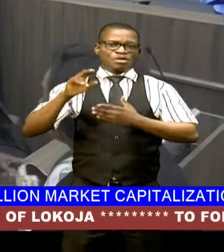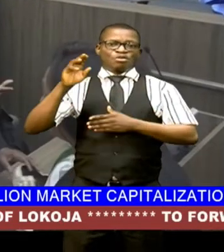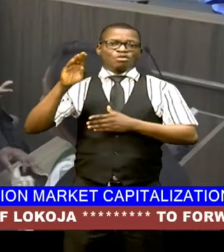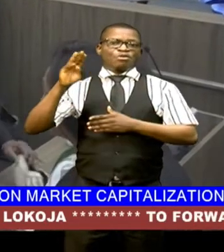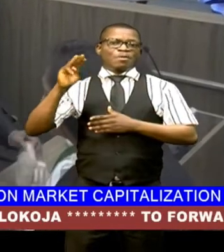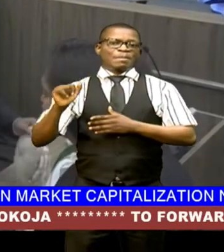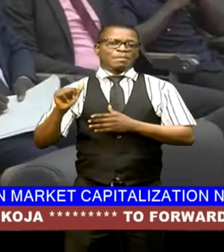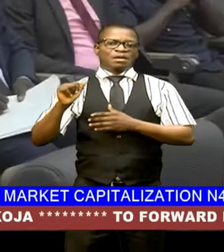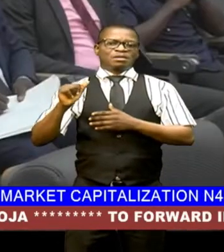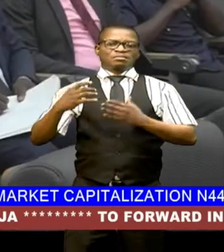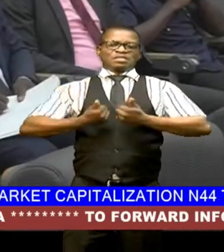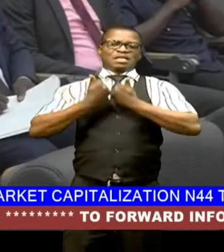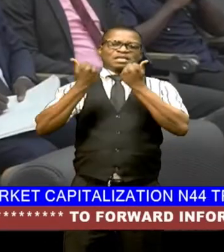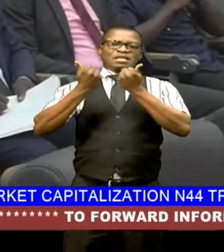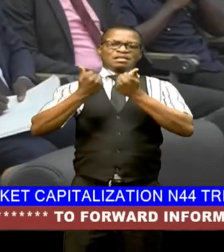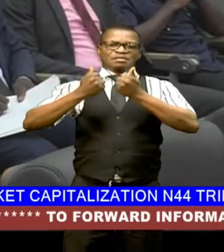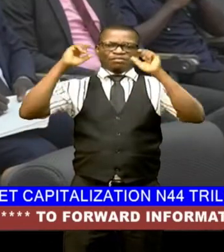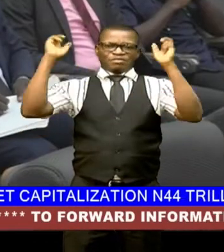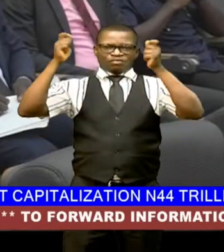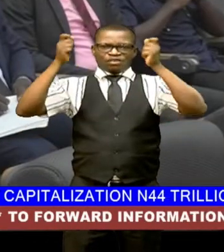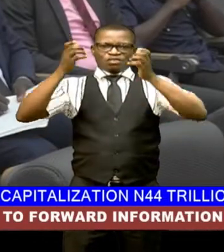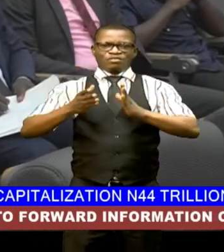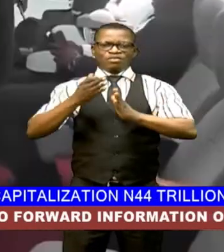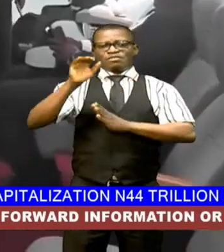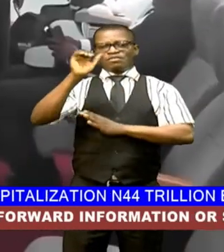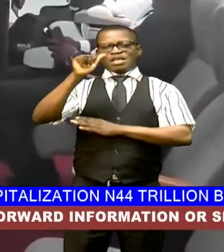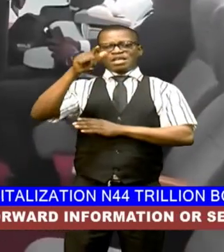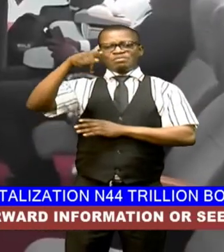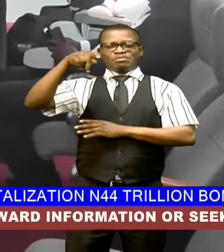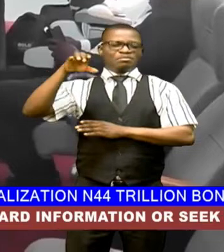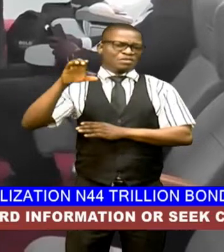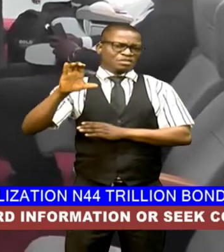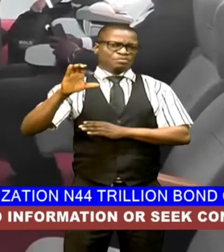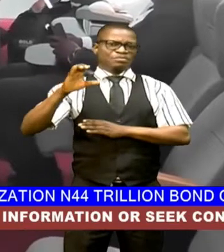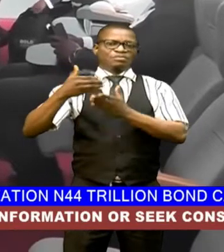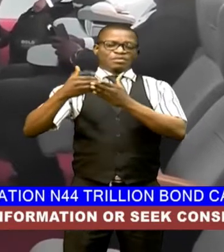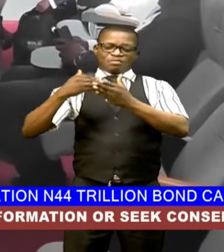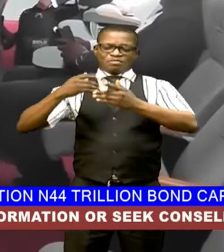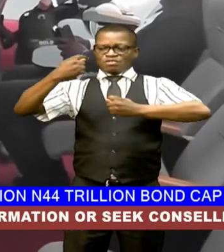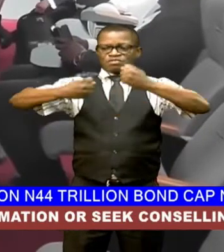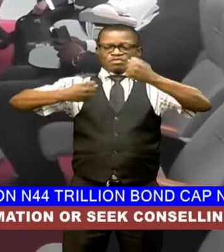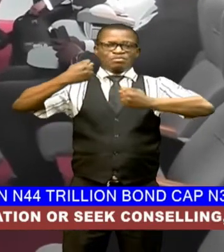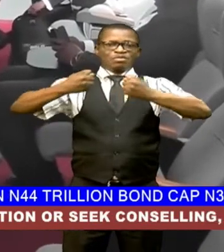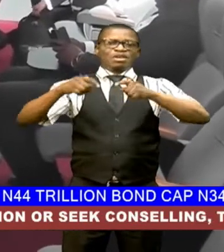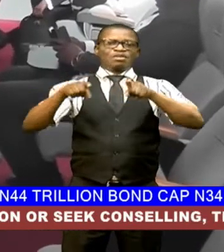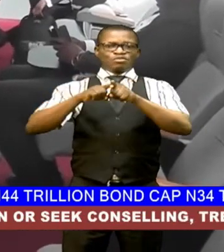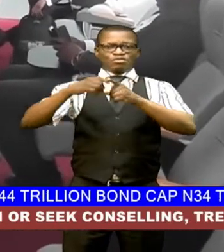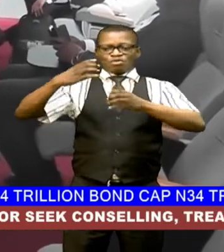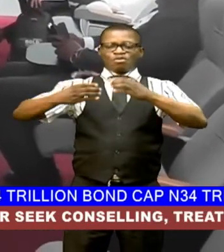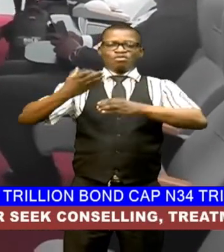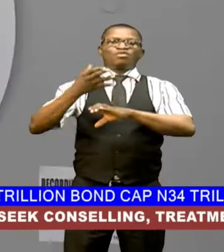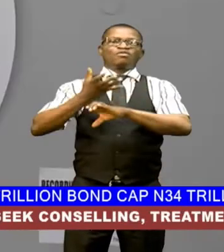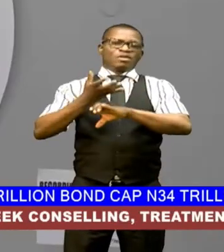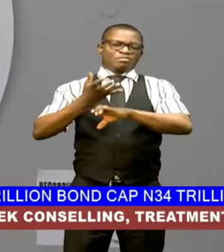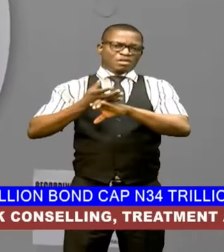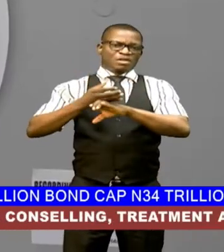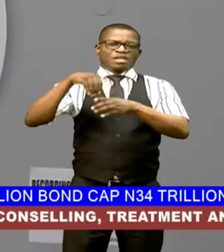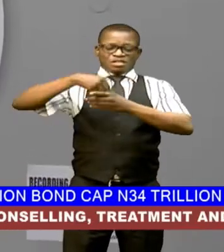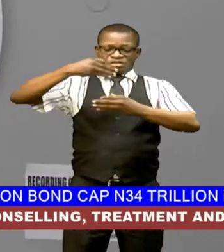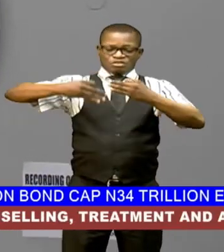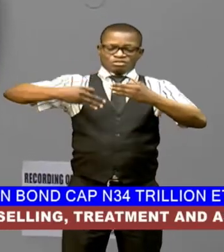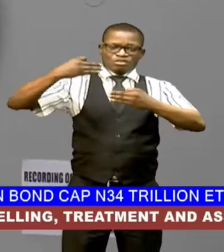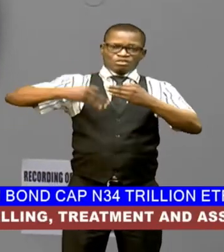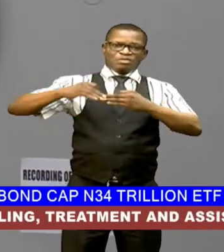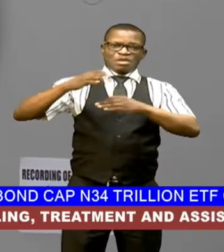challenged the victory of alia of the all progressives congress apc before the tribunal and the court of appeal in their verdicts the